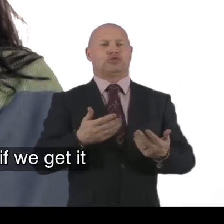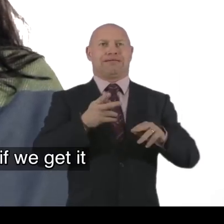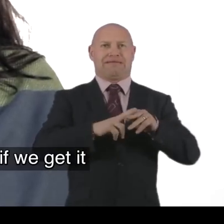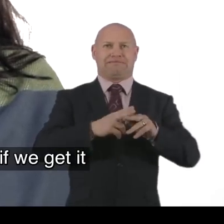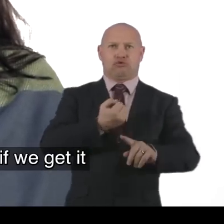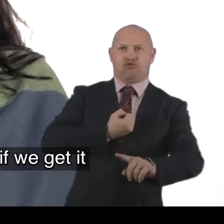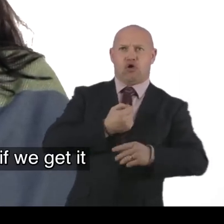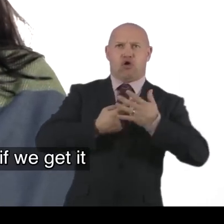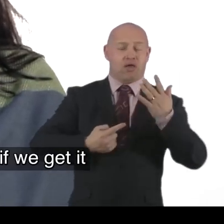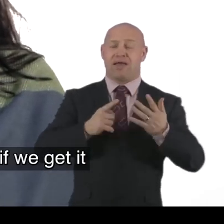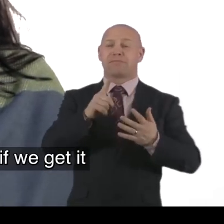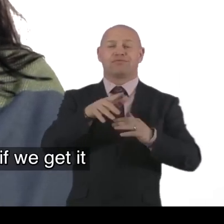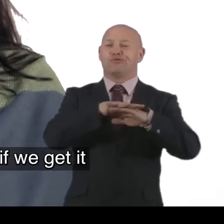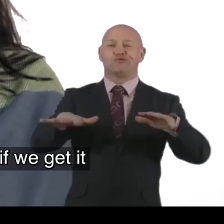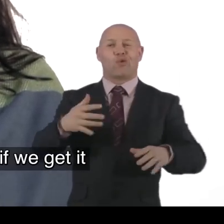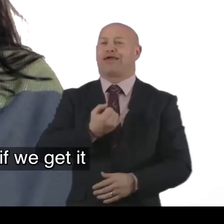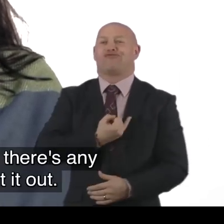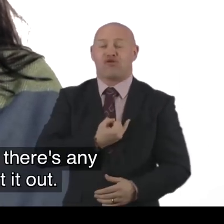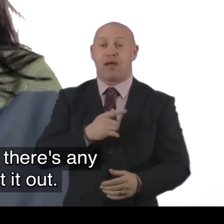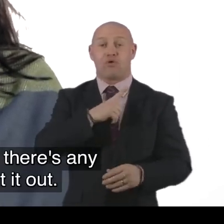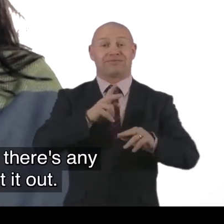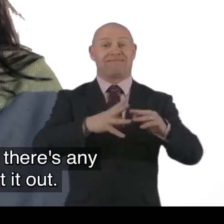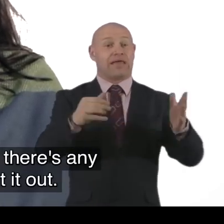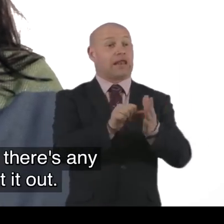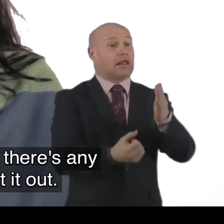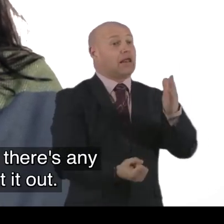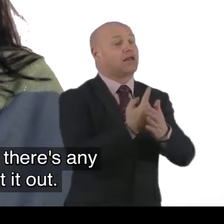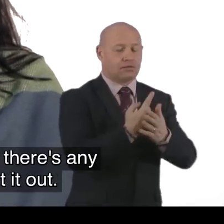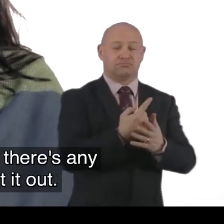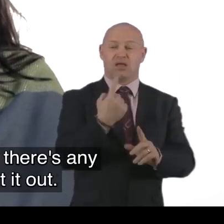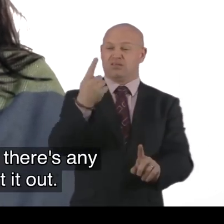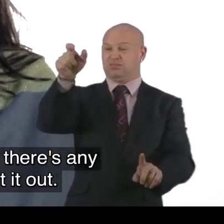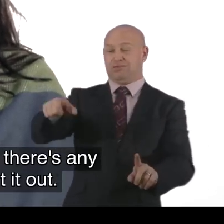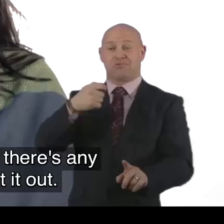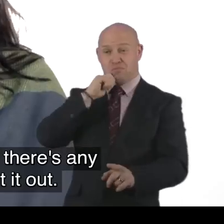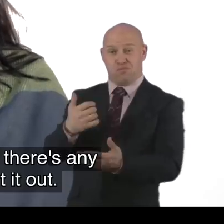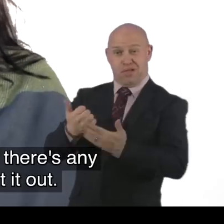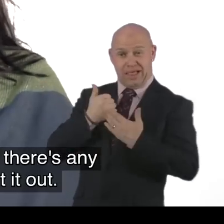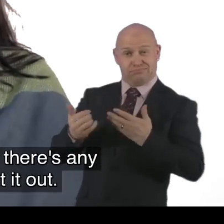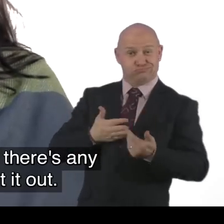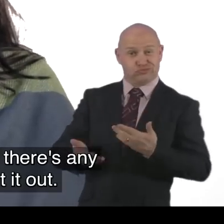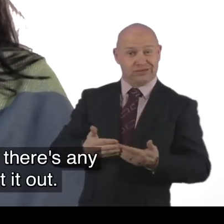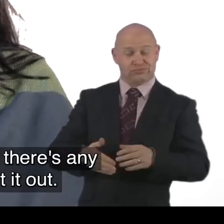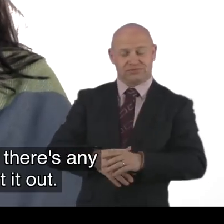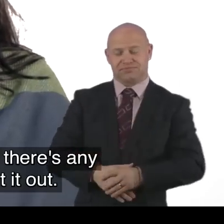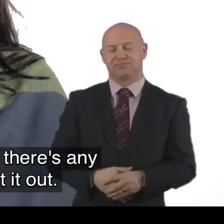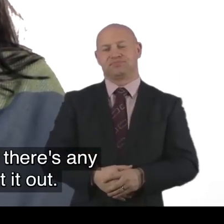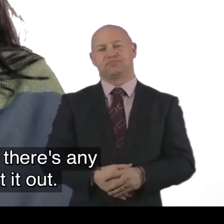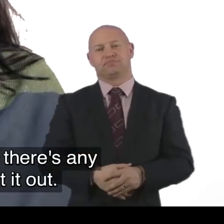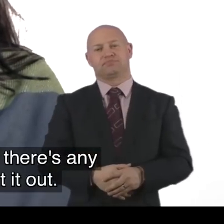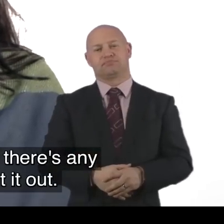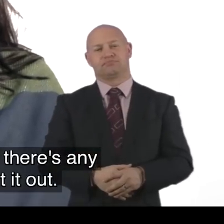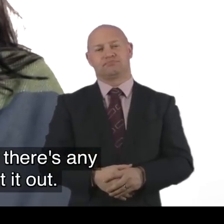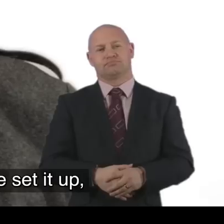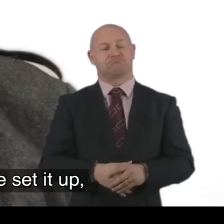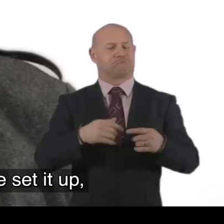manage. If we get it wrong. But the thing is. You don't really get it wrong. Because if there's any hiccups. That come along the way. There's somebody there. To help you. To sort them out.